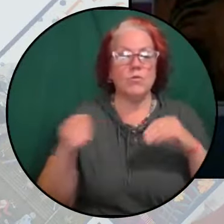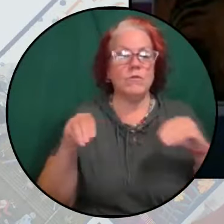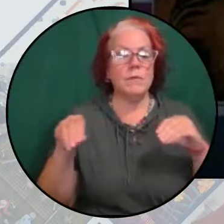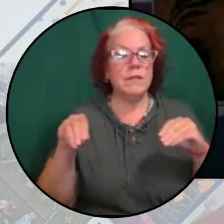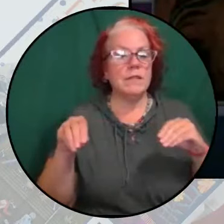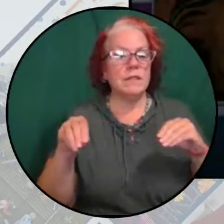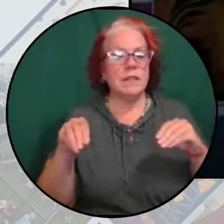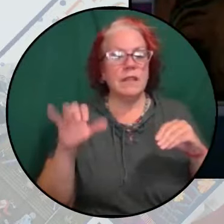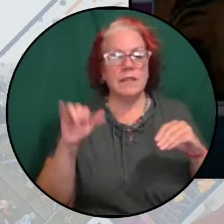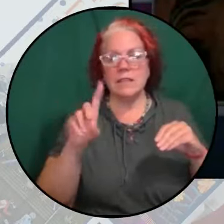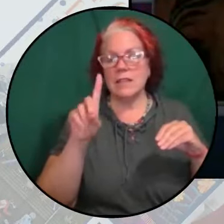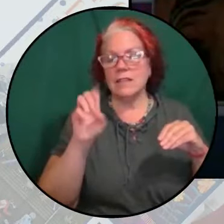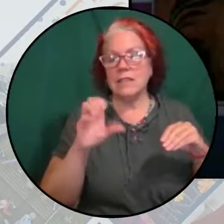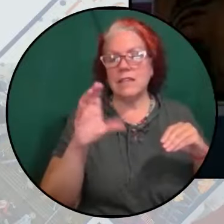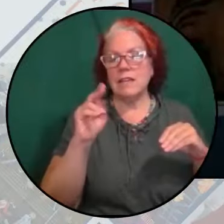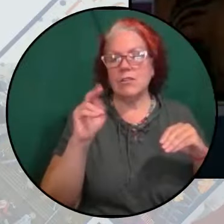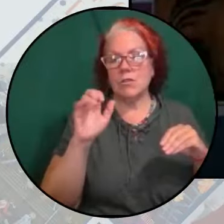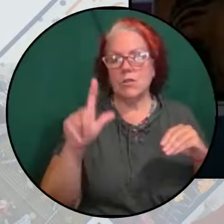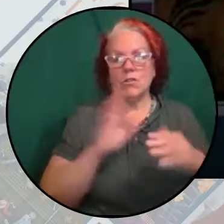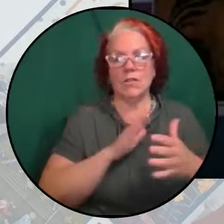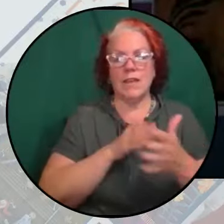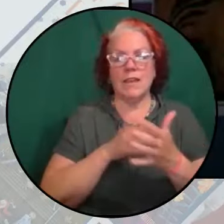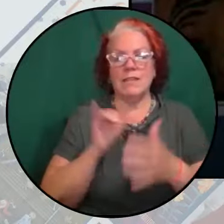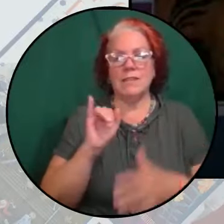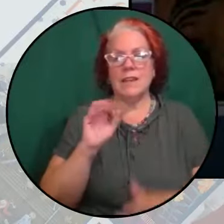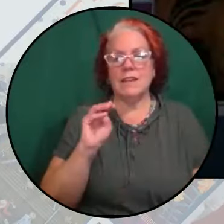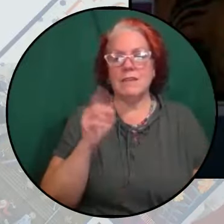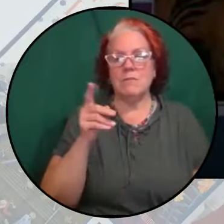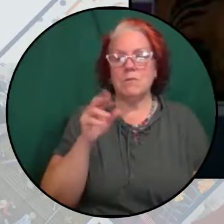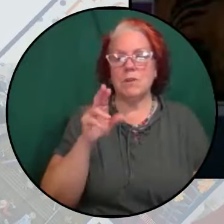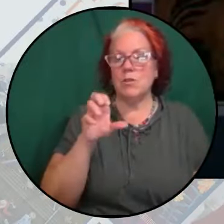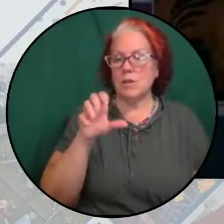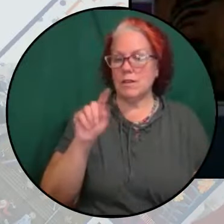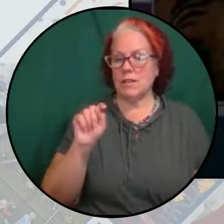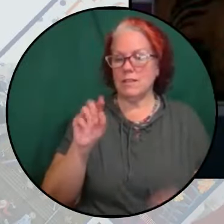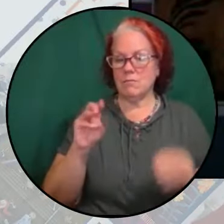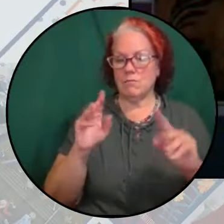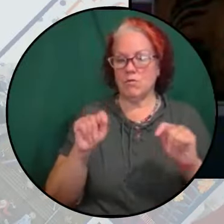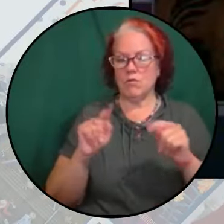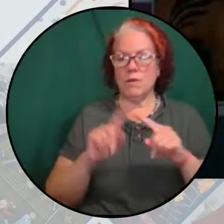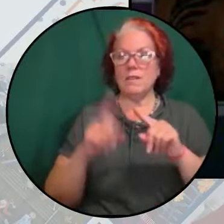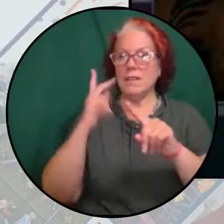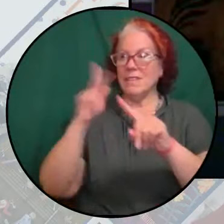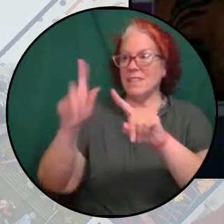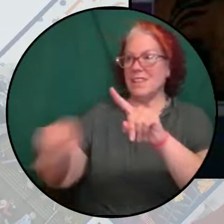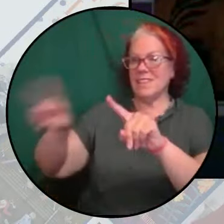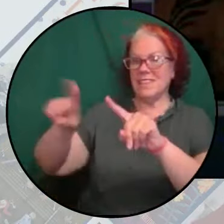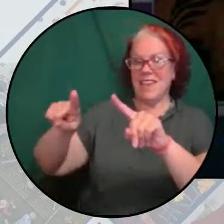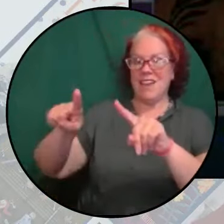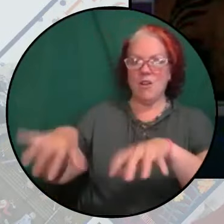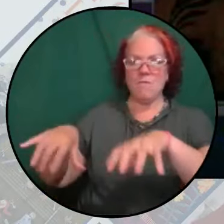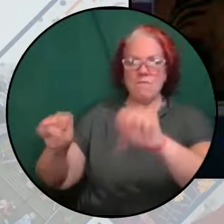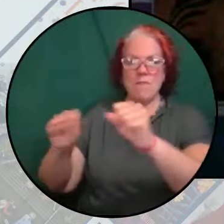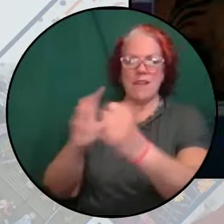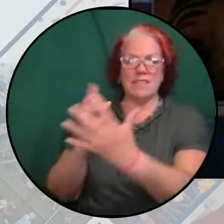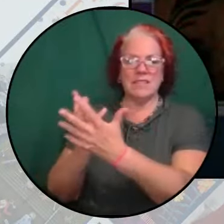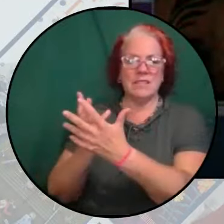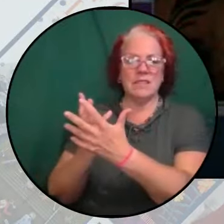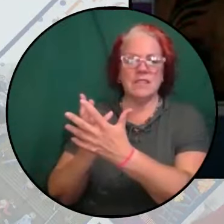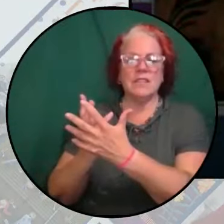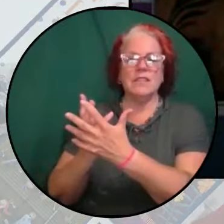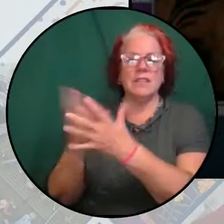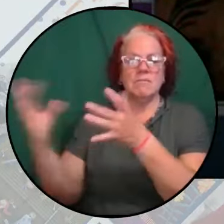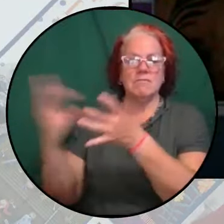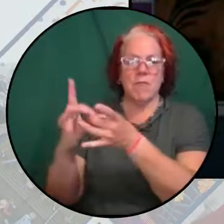decolonial, anti-imperialist movement that sees mass incarceration there as integral to U.S.